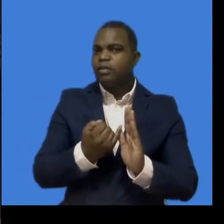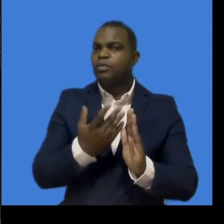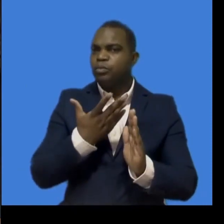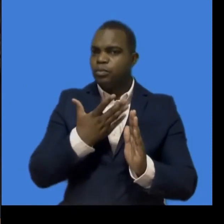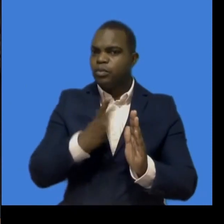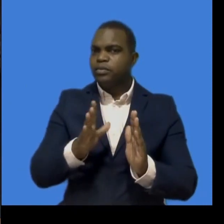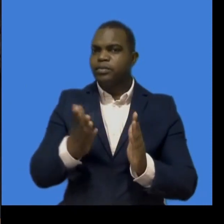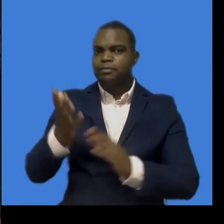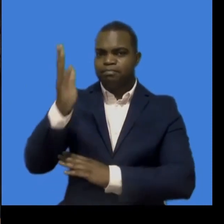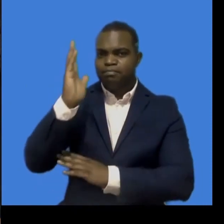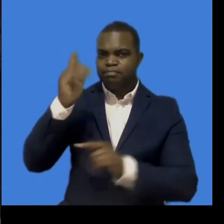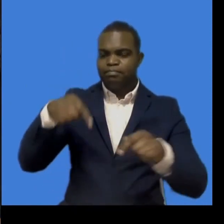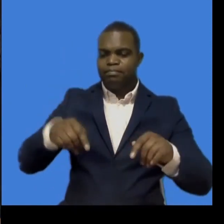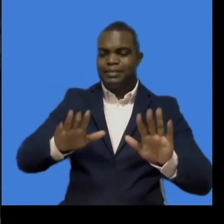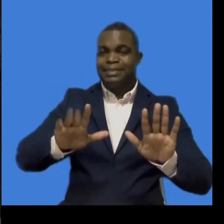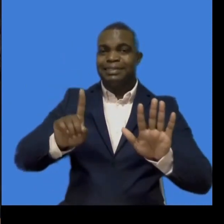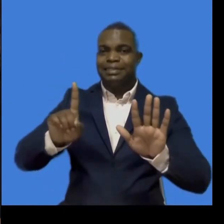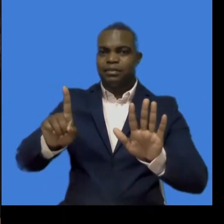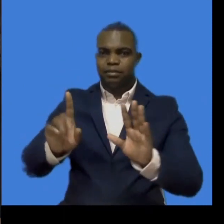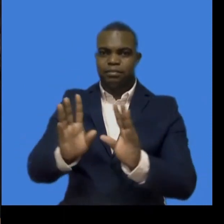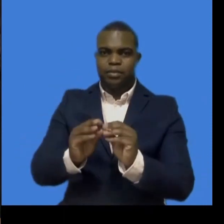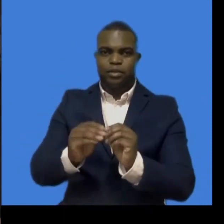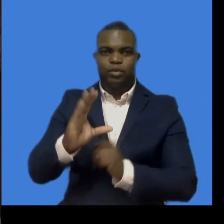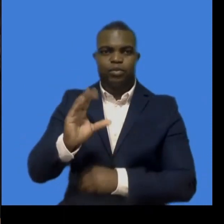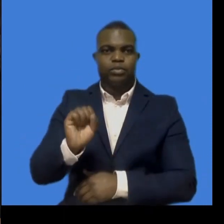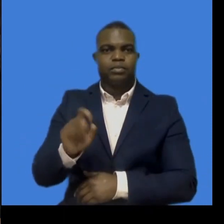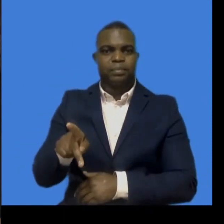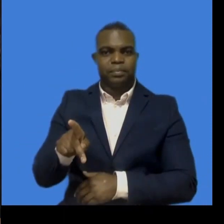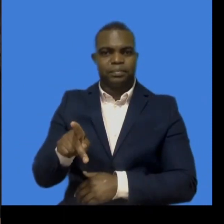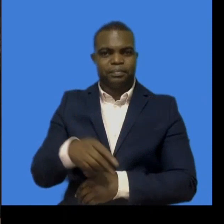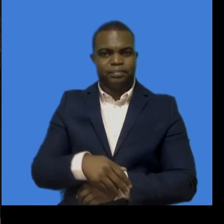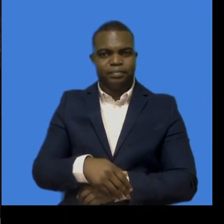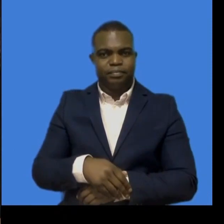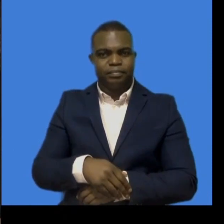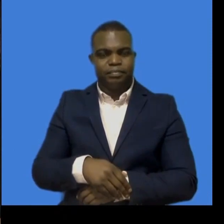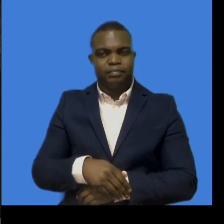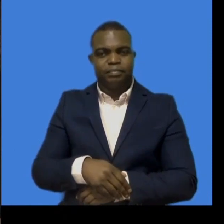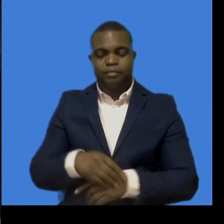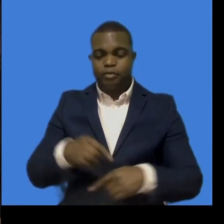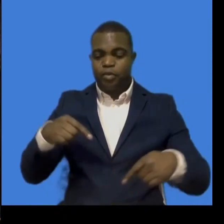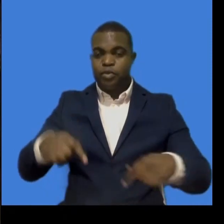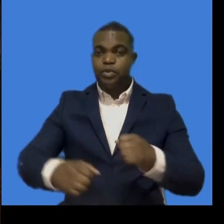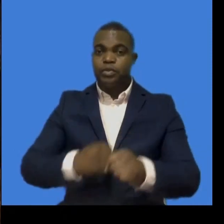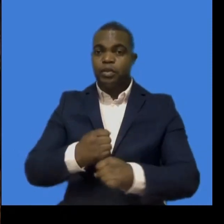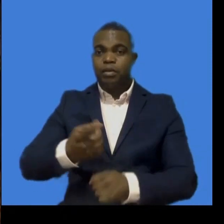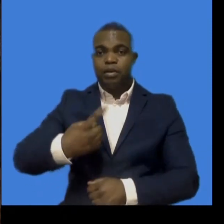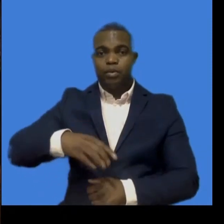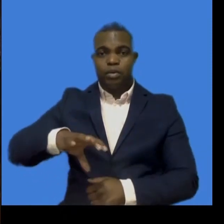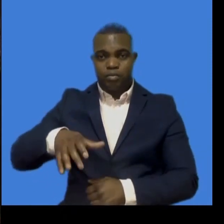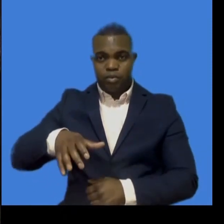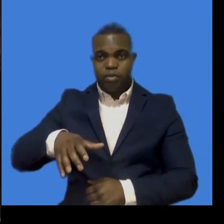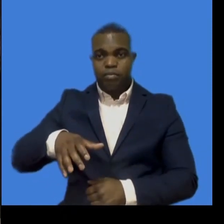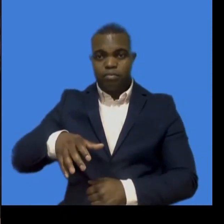this year Sri Lanka serves as the Vice President of the Bureau. Sri Lanka became a signatory to the UN